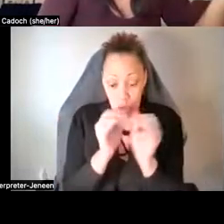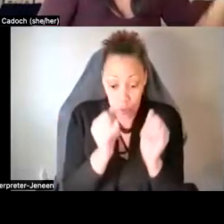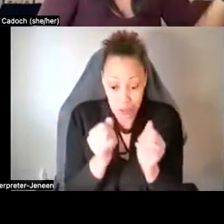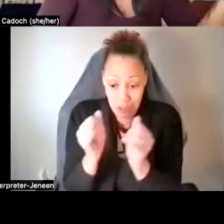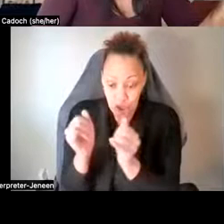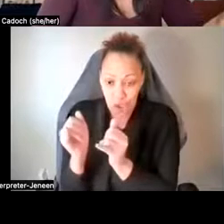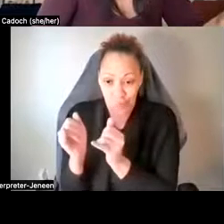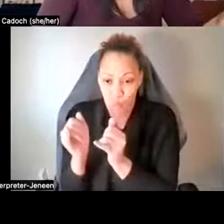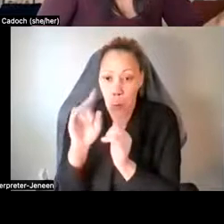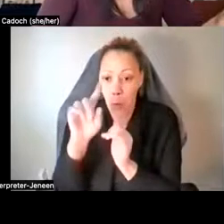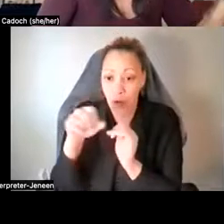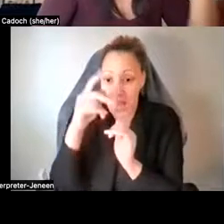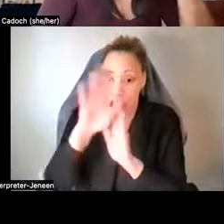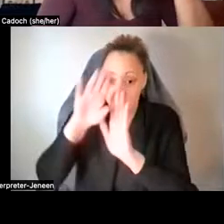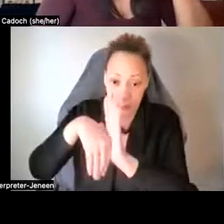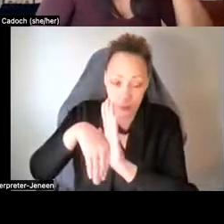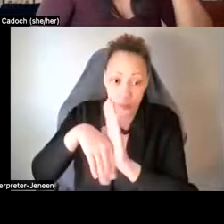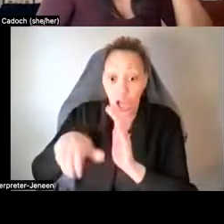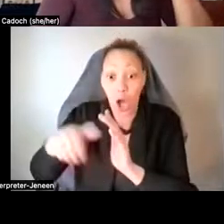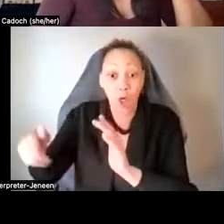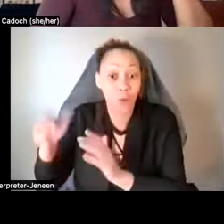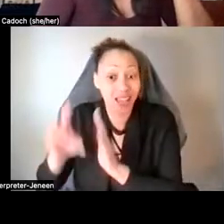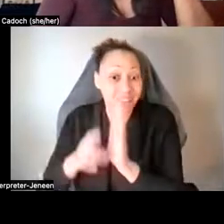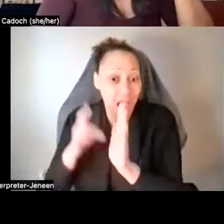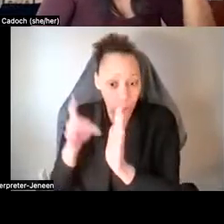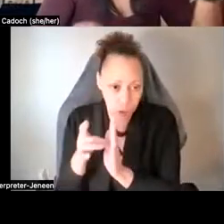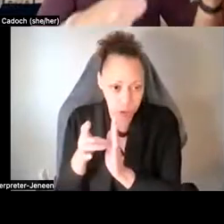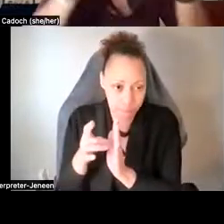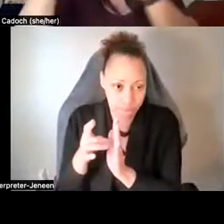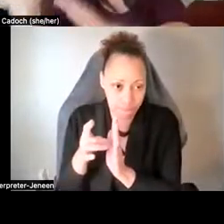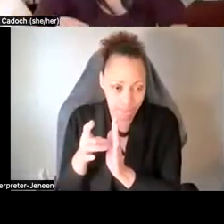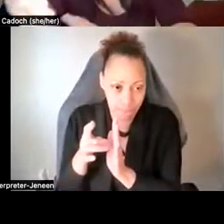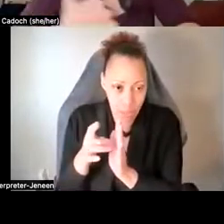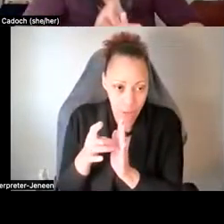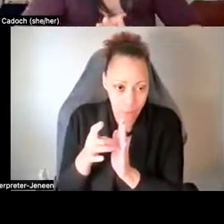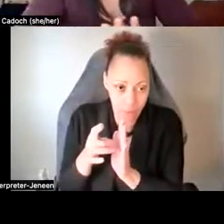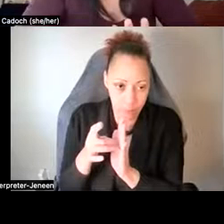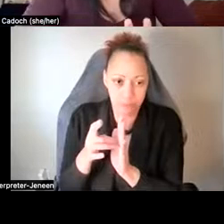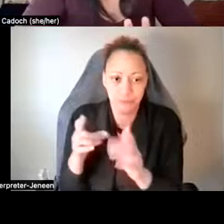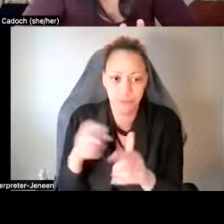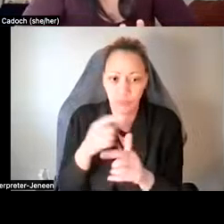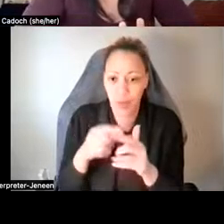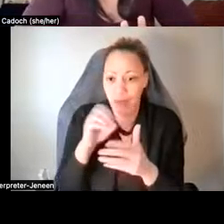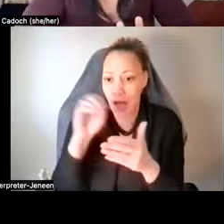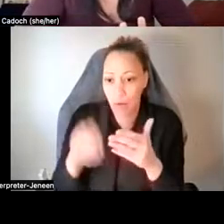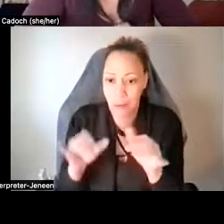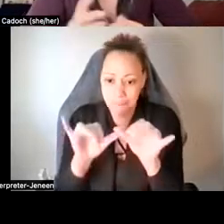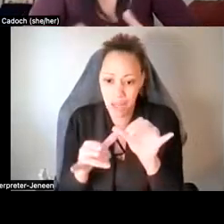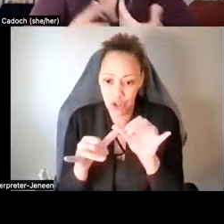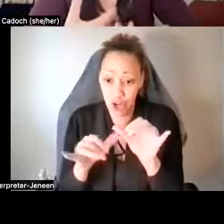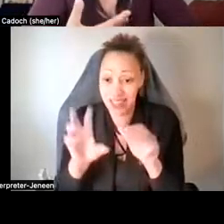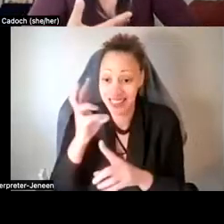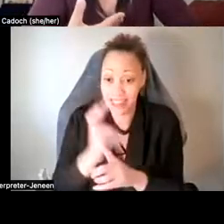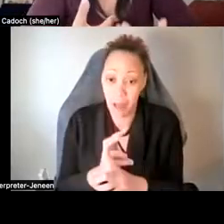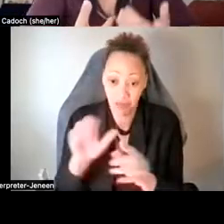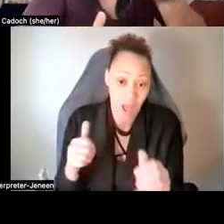90 minutes and these ones are eight hours. Um, and then there's the outcome measure at the six-month follow-up, which